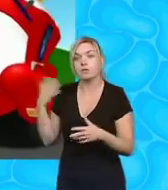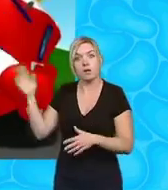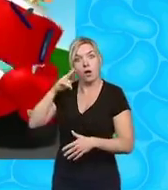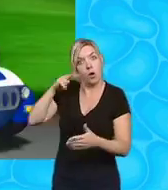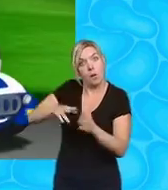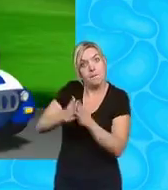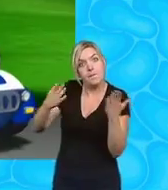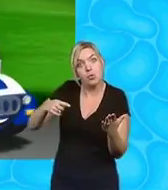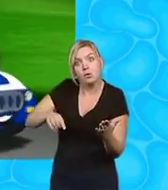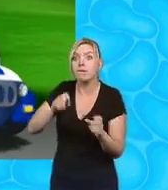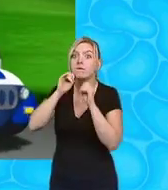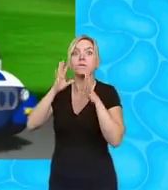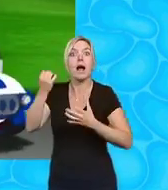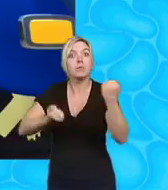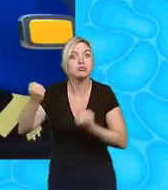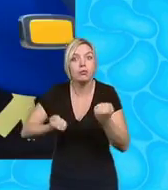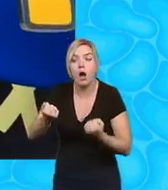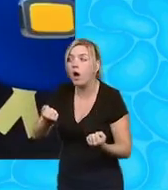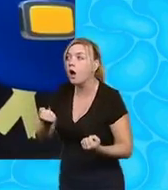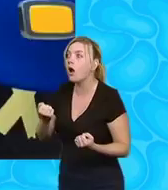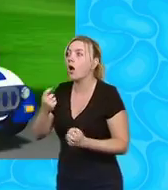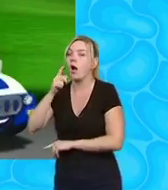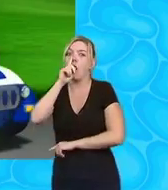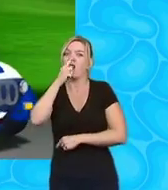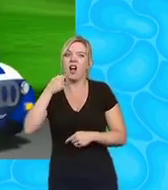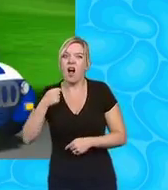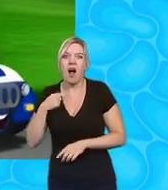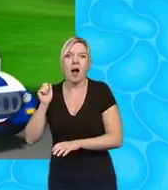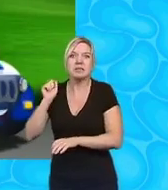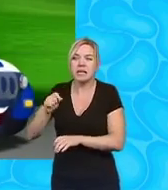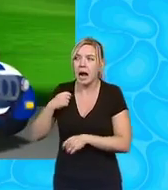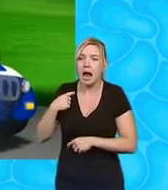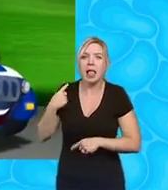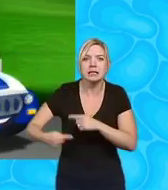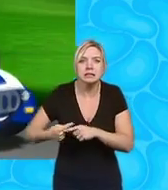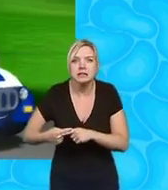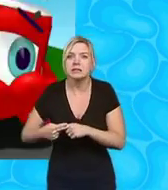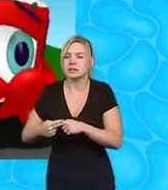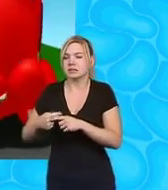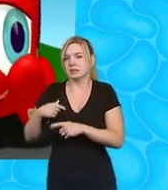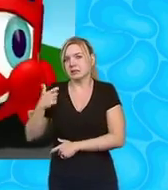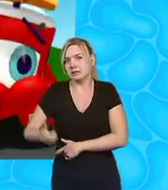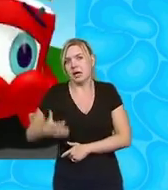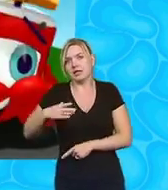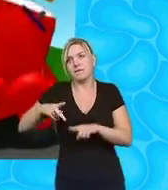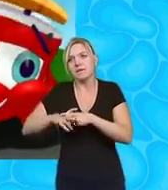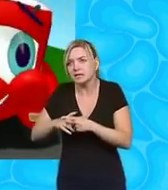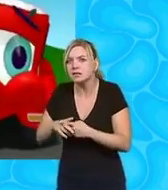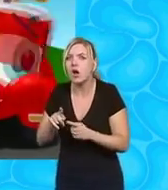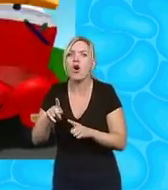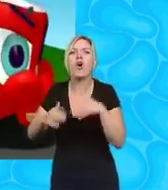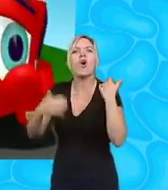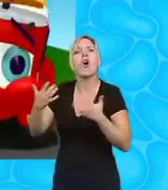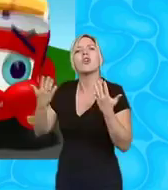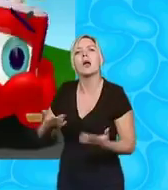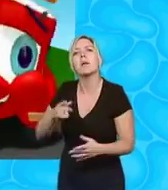chucks I can't I ran over a nail I have an appointment to get my entire fixed well it might hurt now but